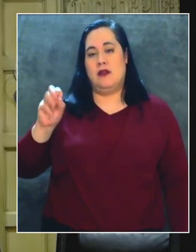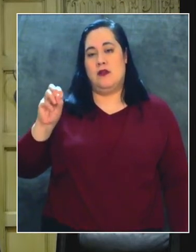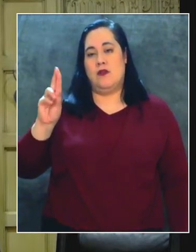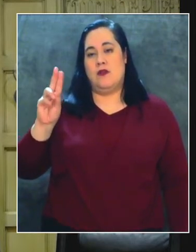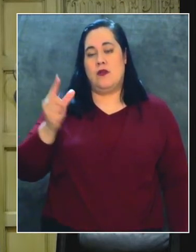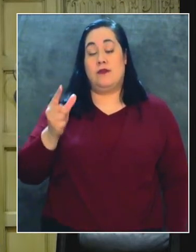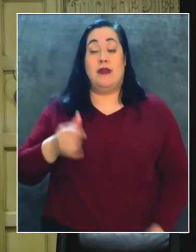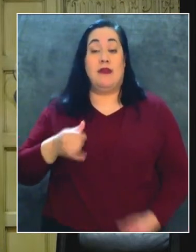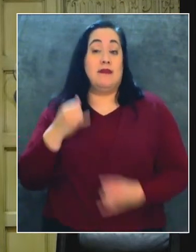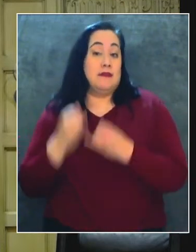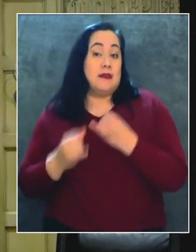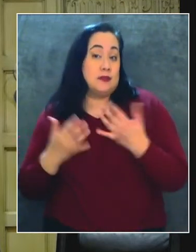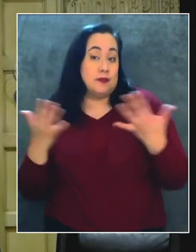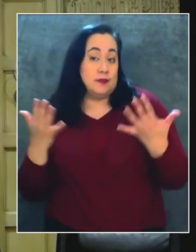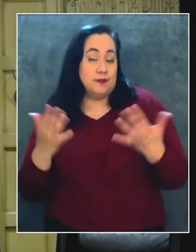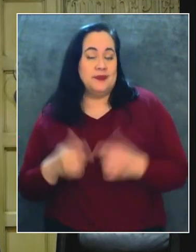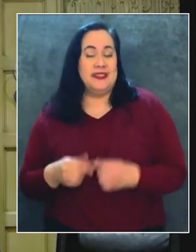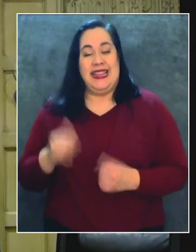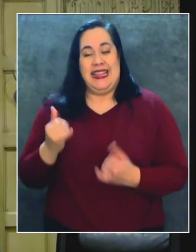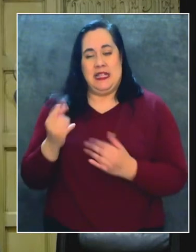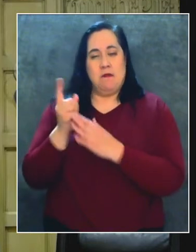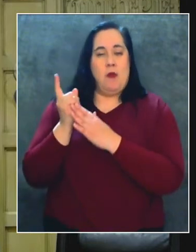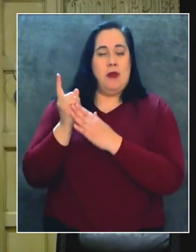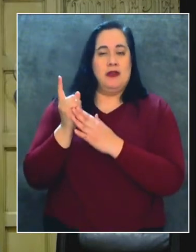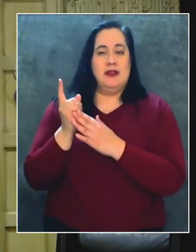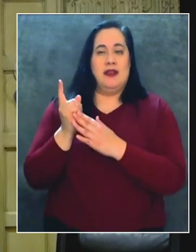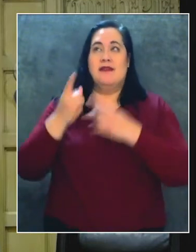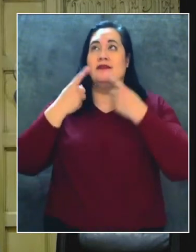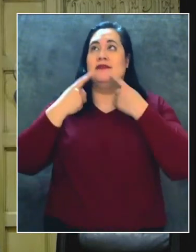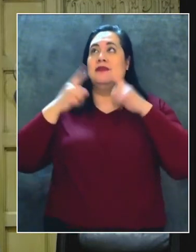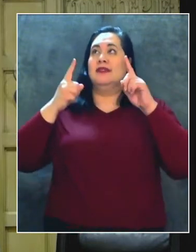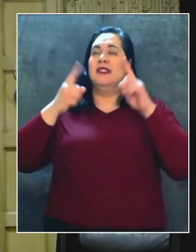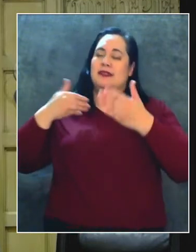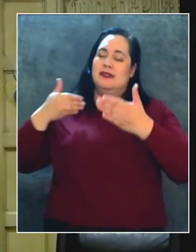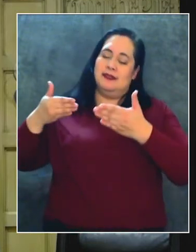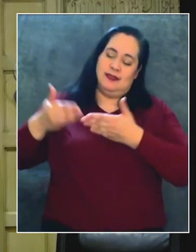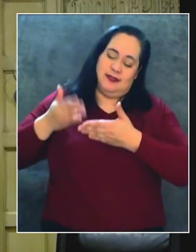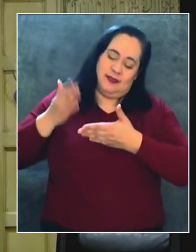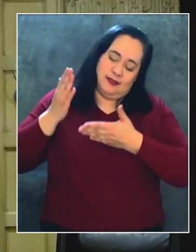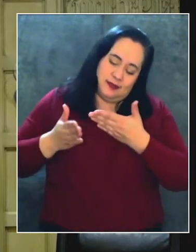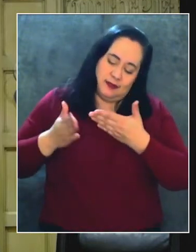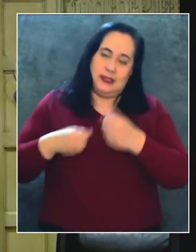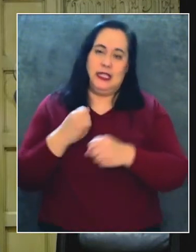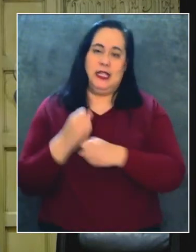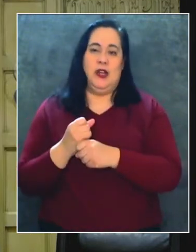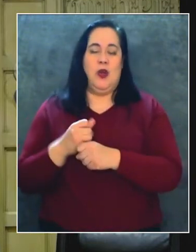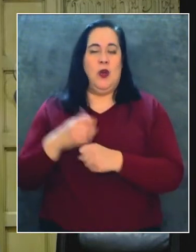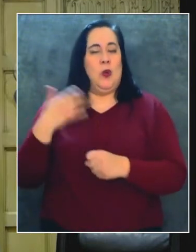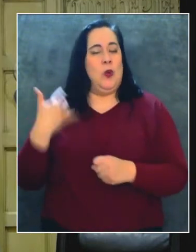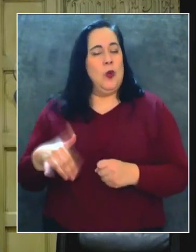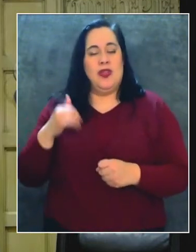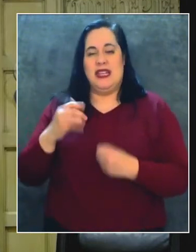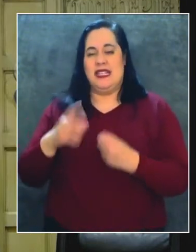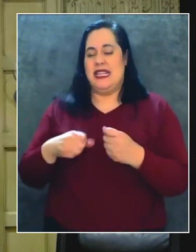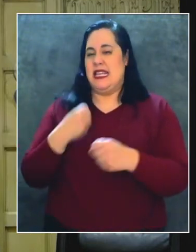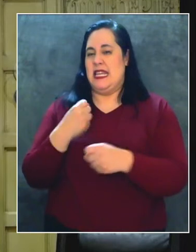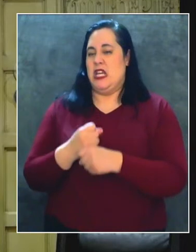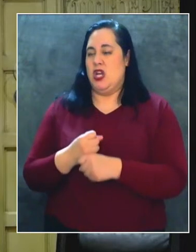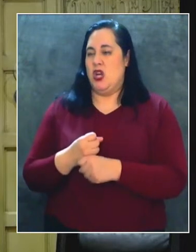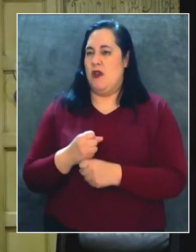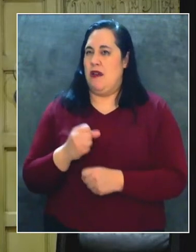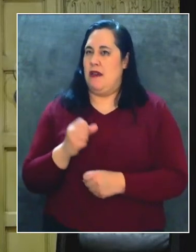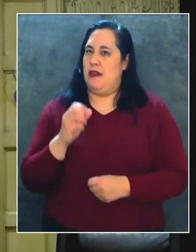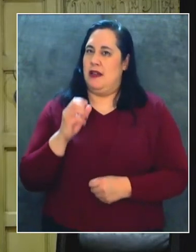Finalmente, este momento, al fin de este año. Este año ha sido como ningún